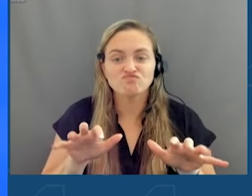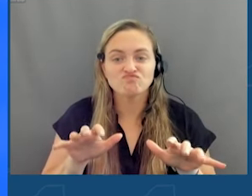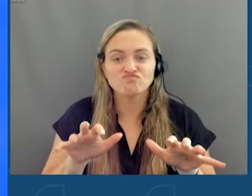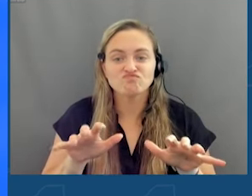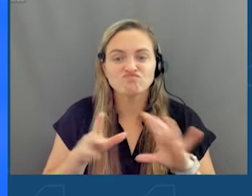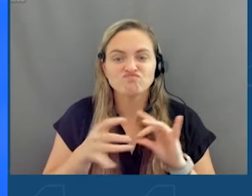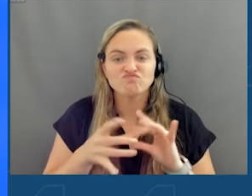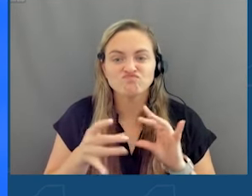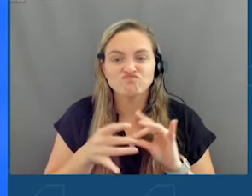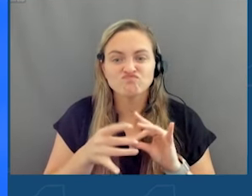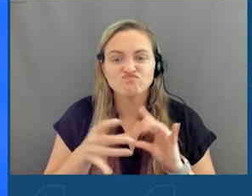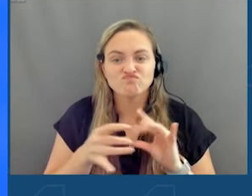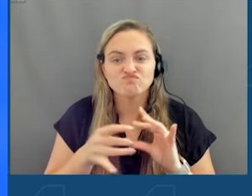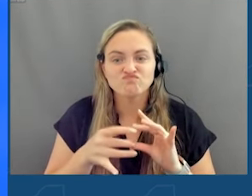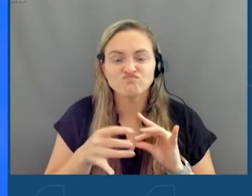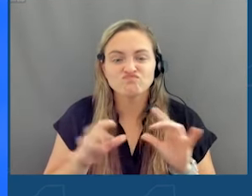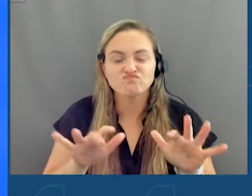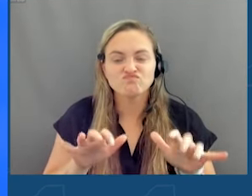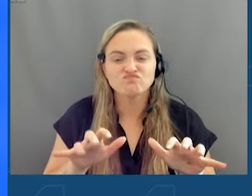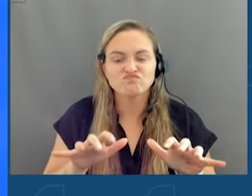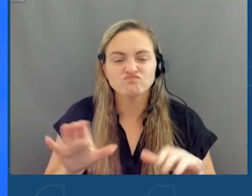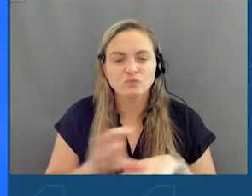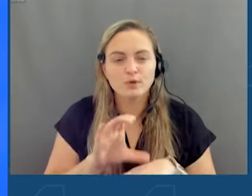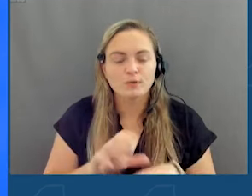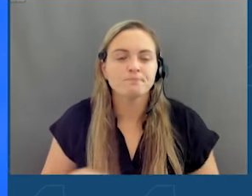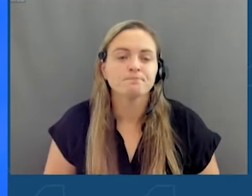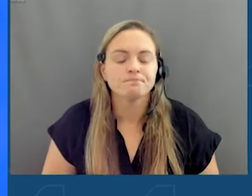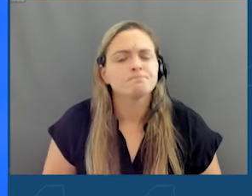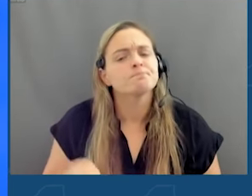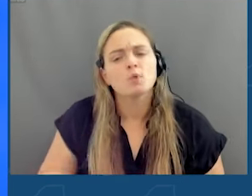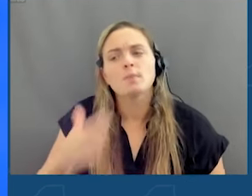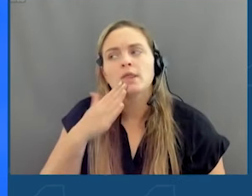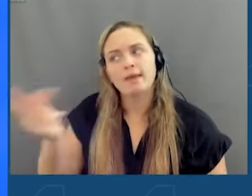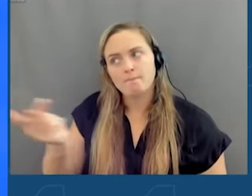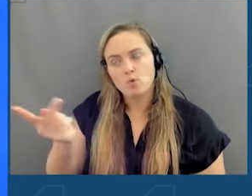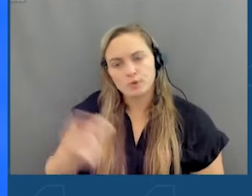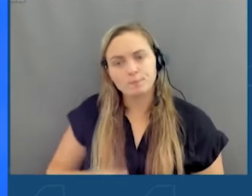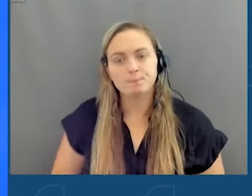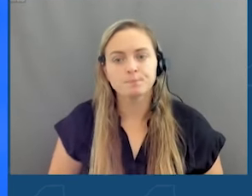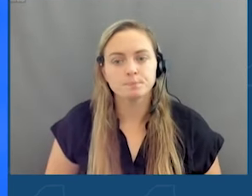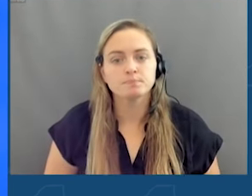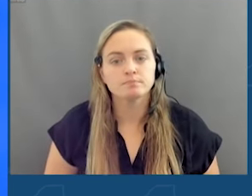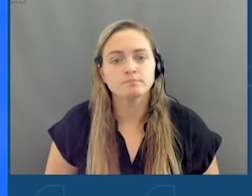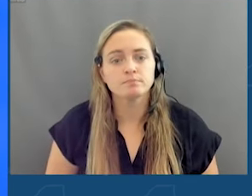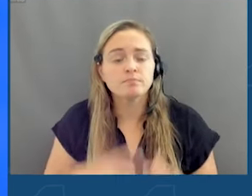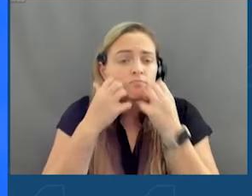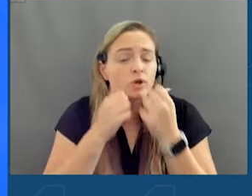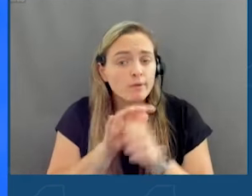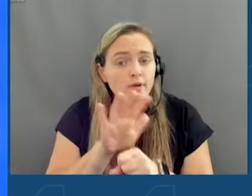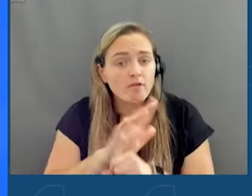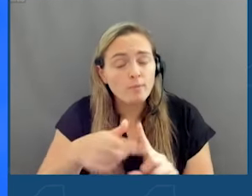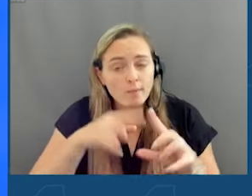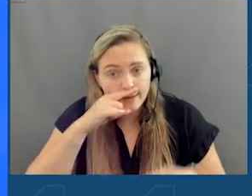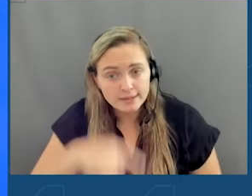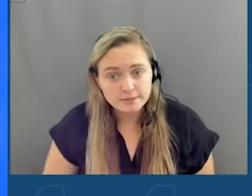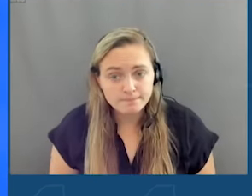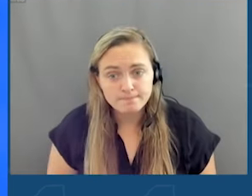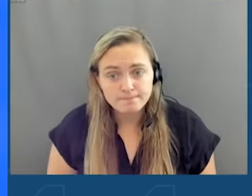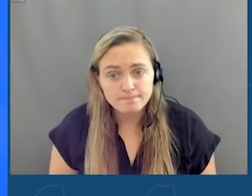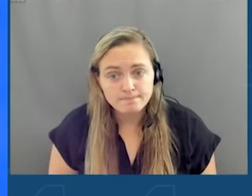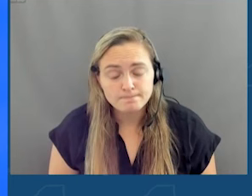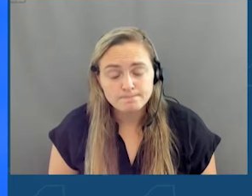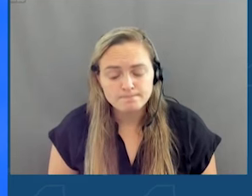Senator Gnaris, Assemblymember Nelly Rosick, I want to thank both of you for caring enough about our kids to